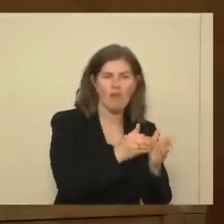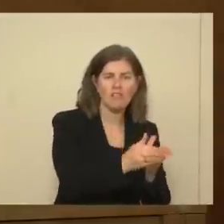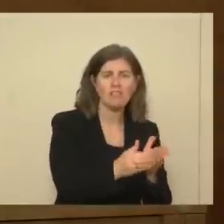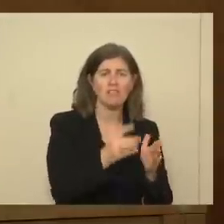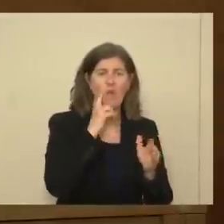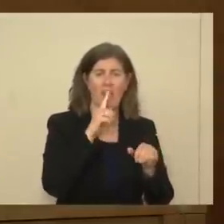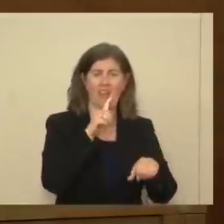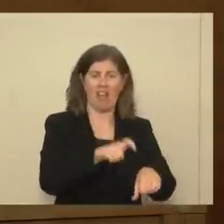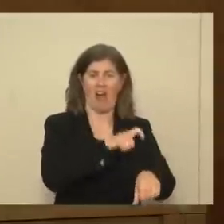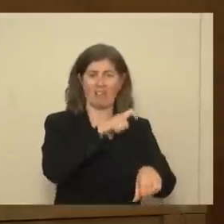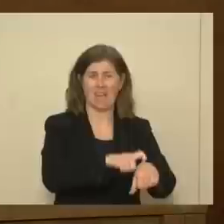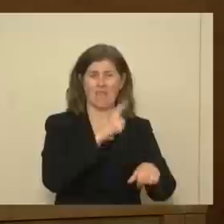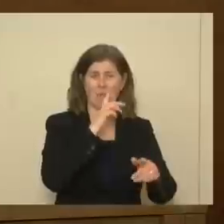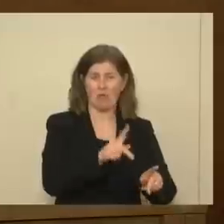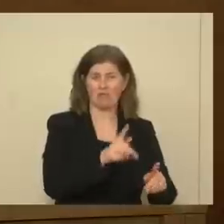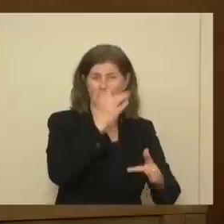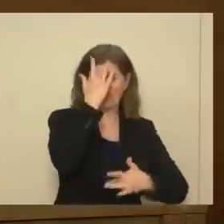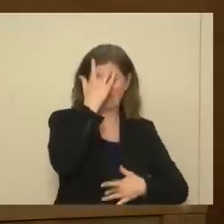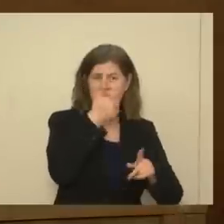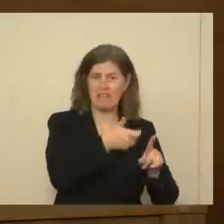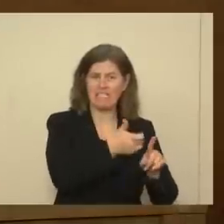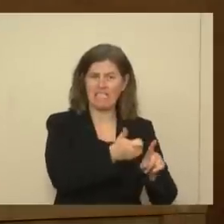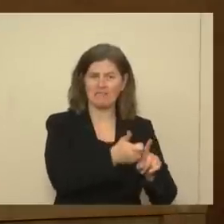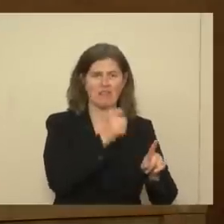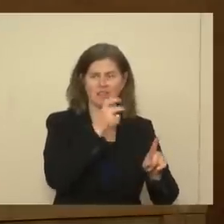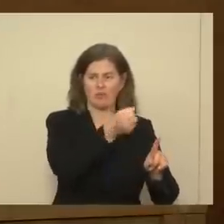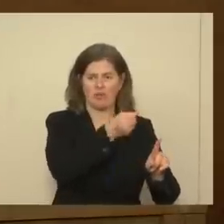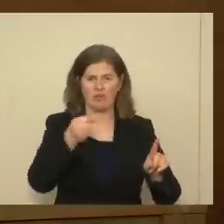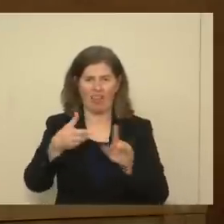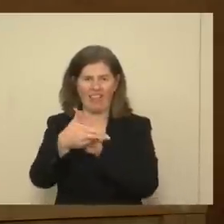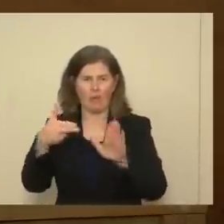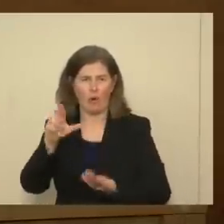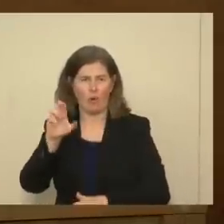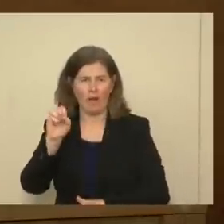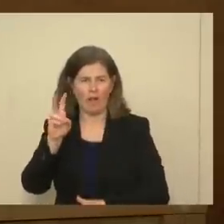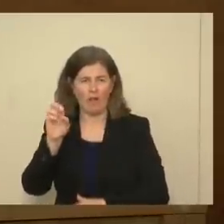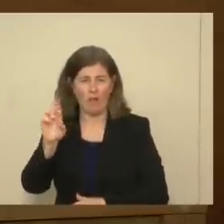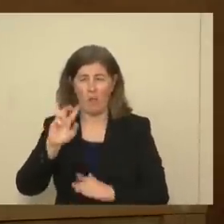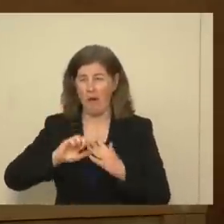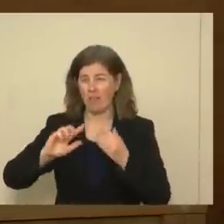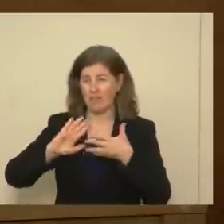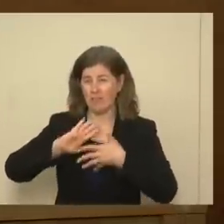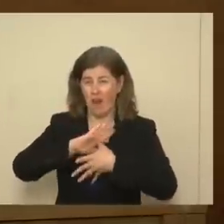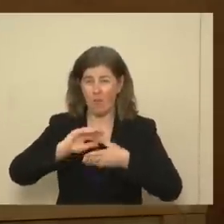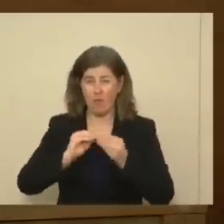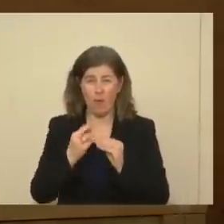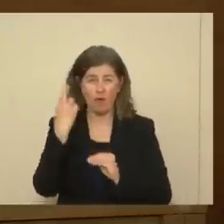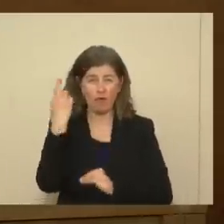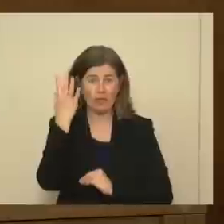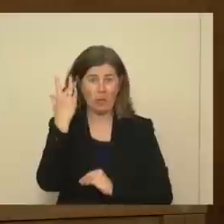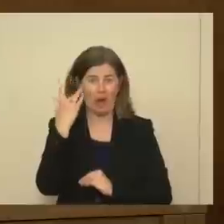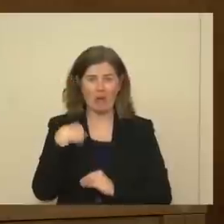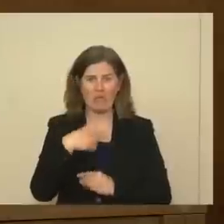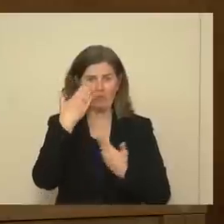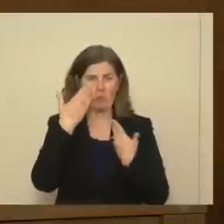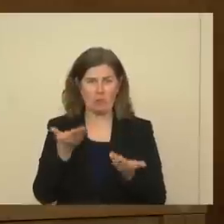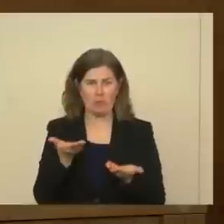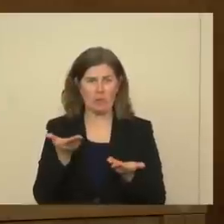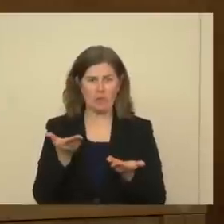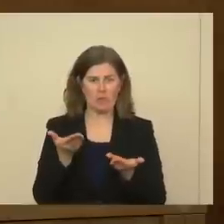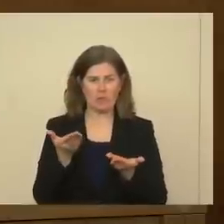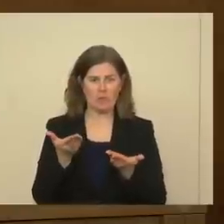length of the illness is one thing that keeps people out of the recovered category. But the number one reason why we don't